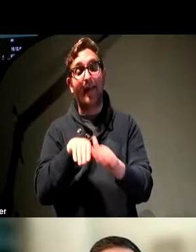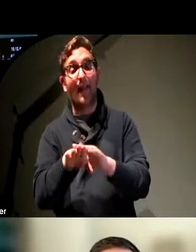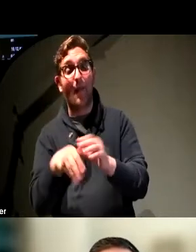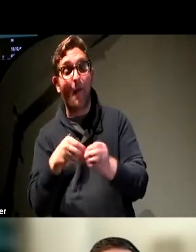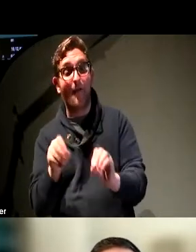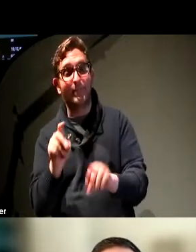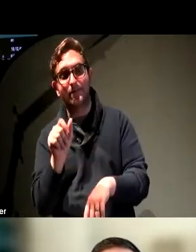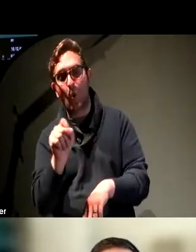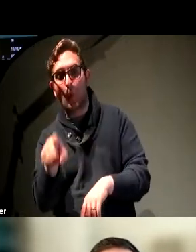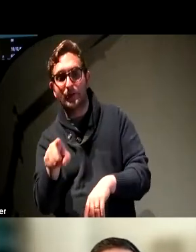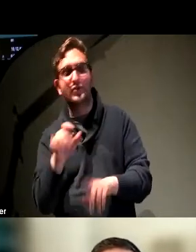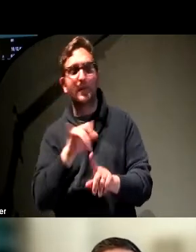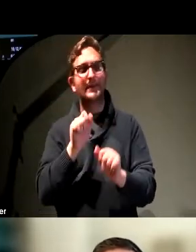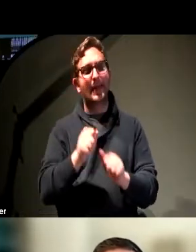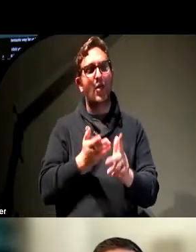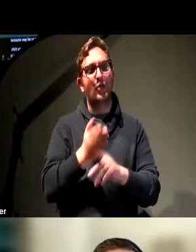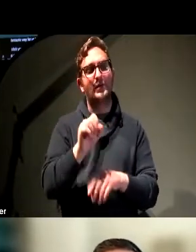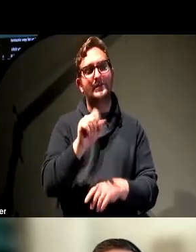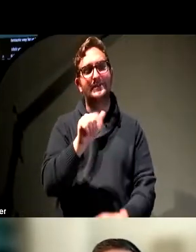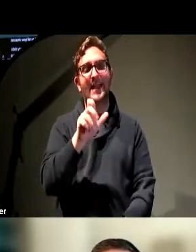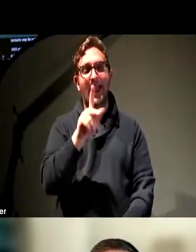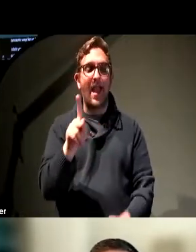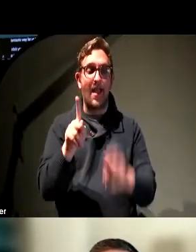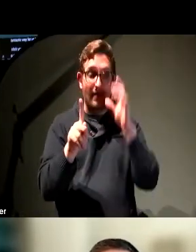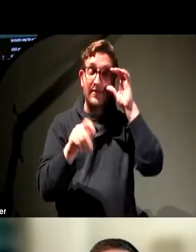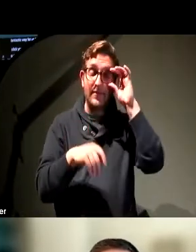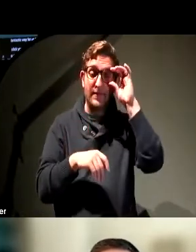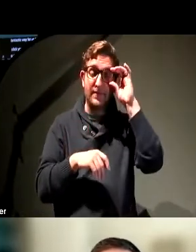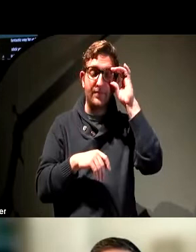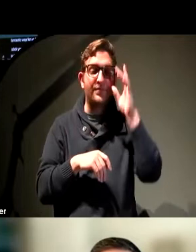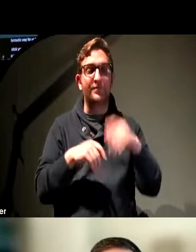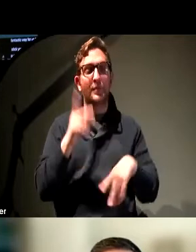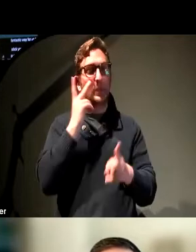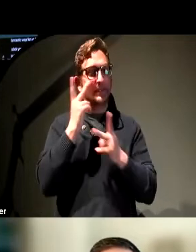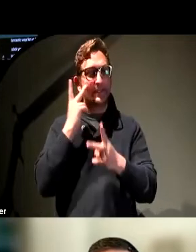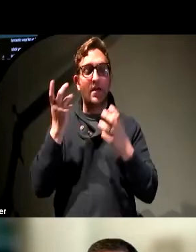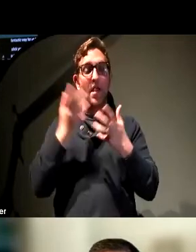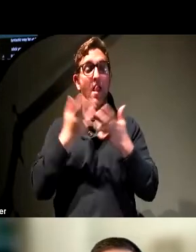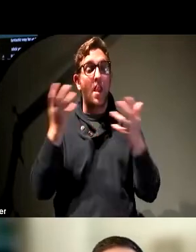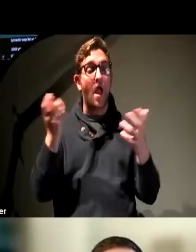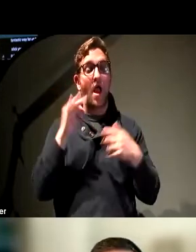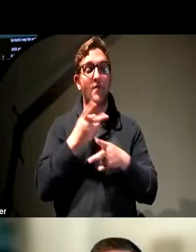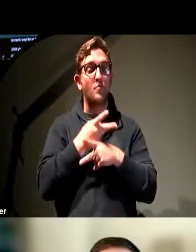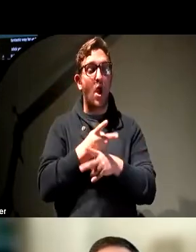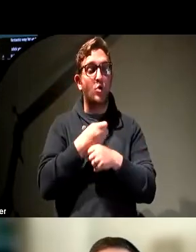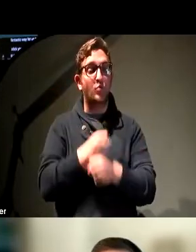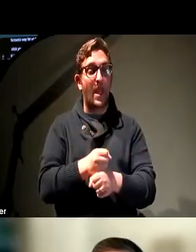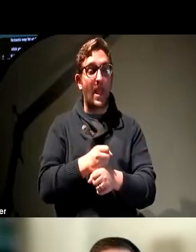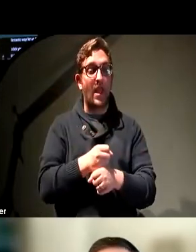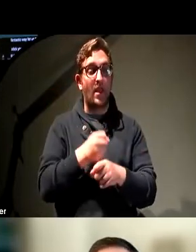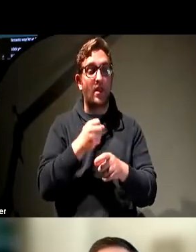via Slack, via that platform. We have seen a lot of product creators, so Facebook, Zoom,